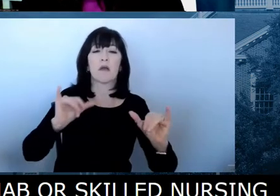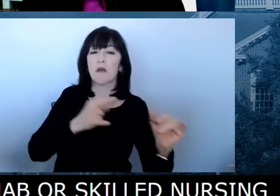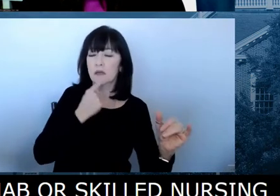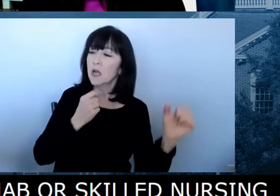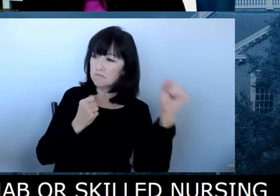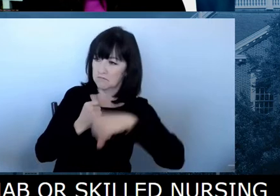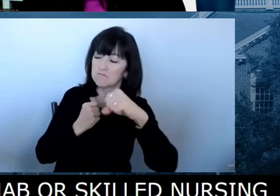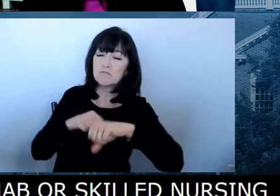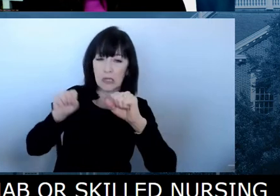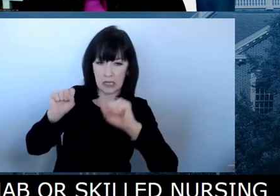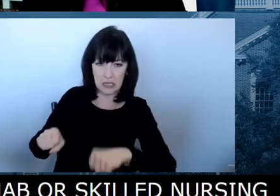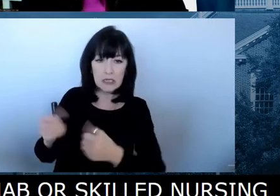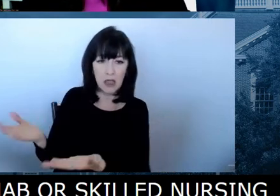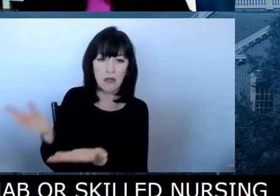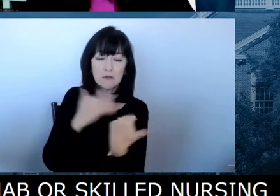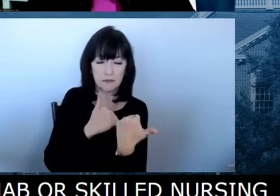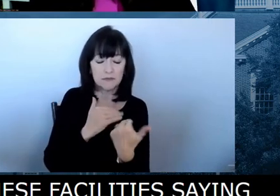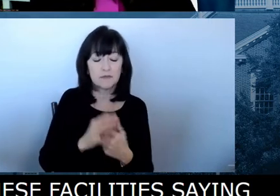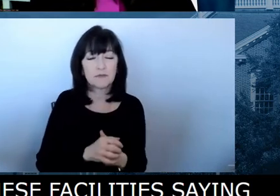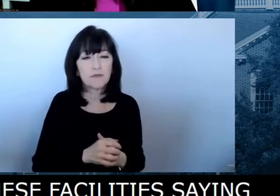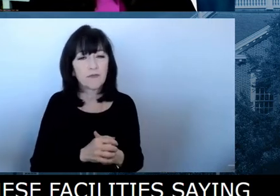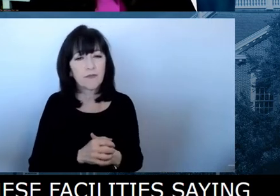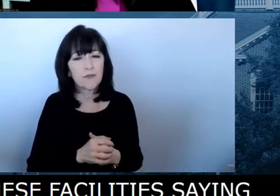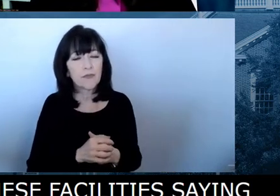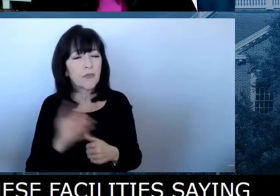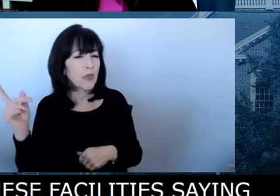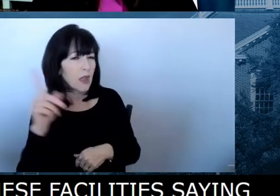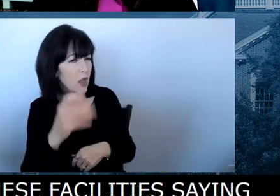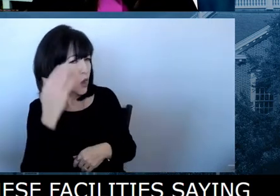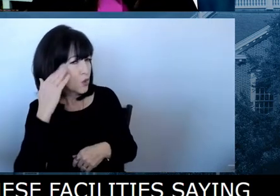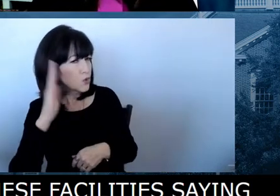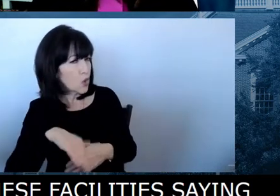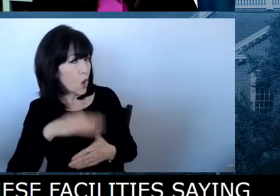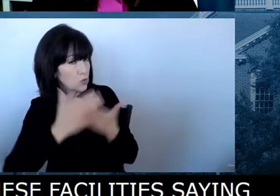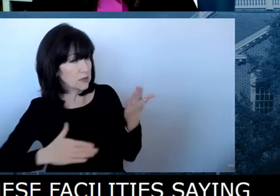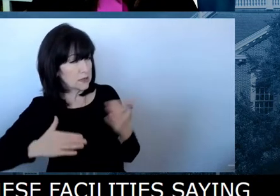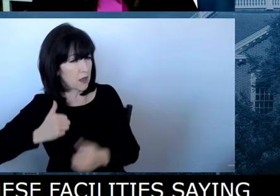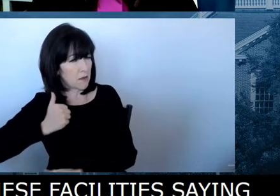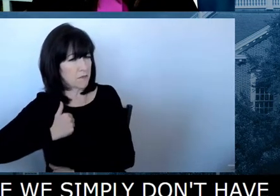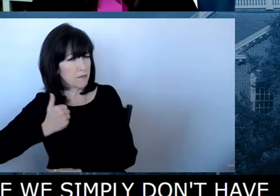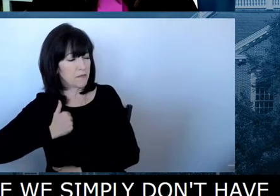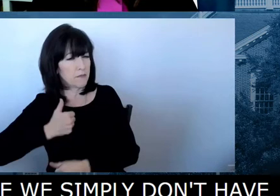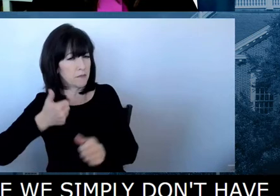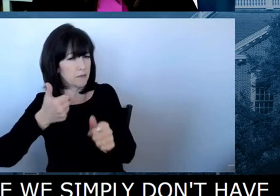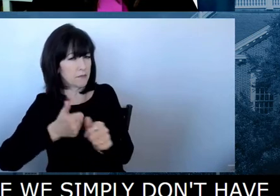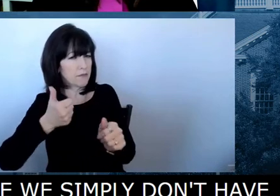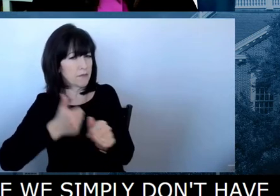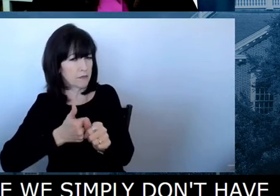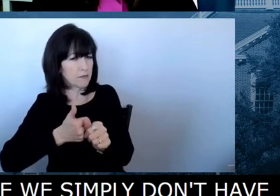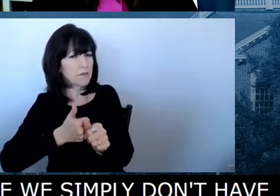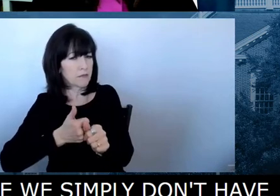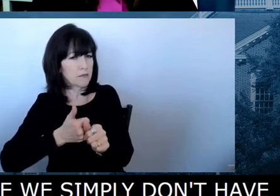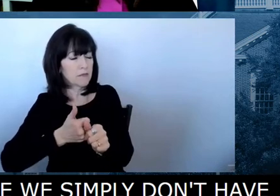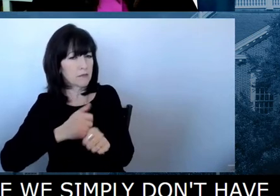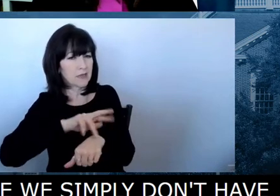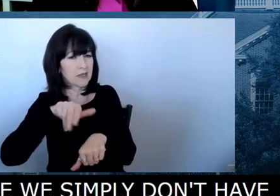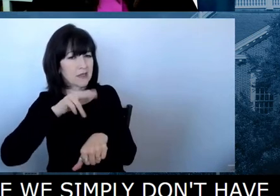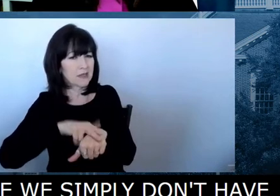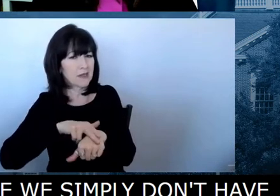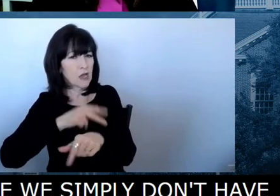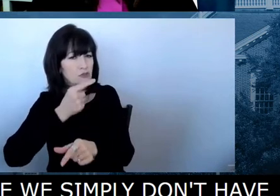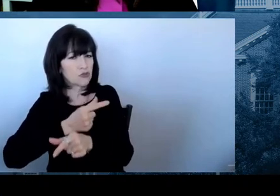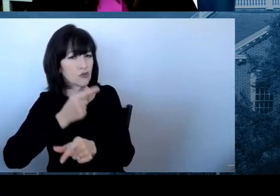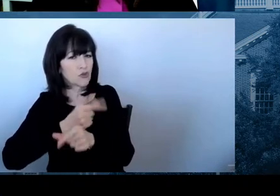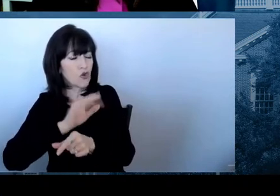for some guard members, um, the requirement to get vaccinated doesn't, uh, the deadline isn't until this summer.